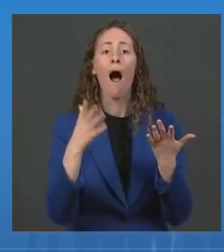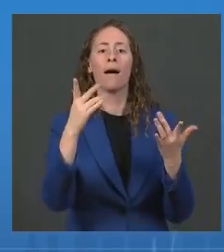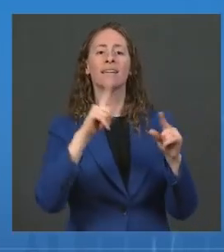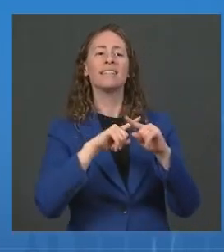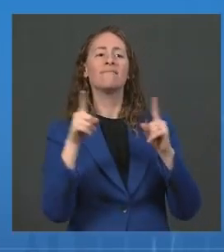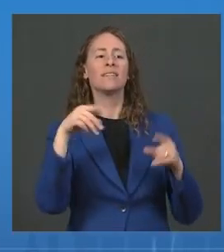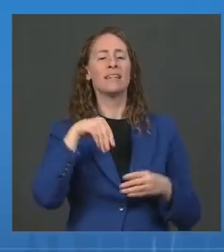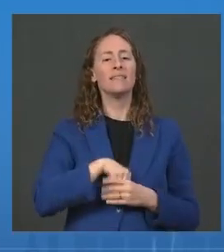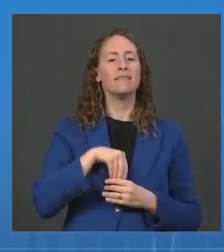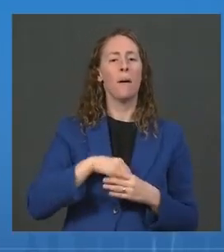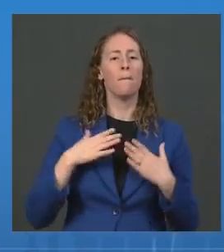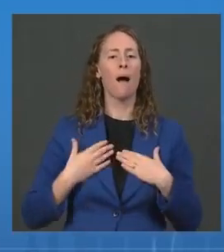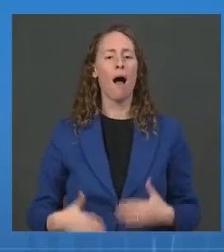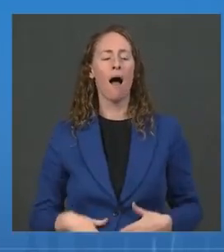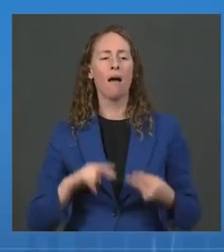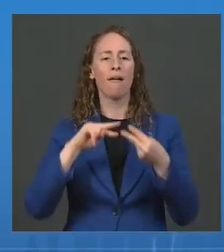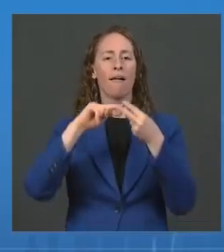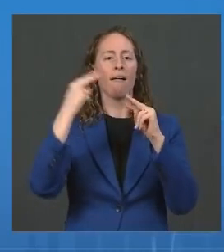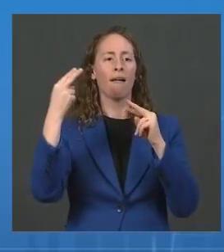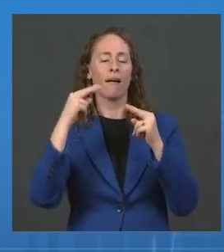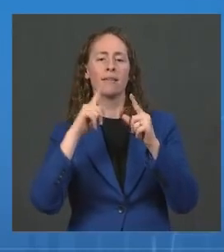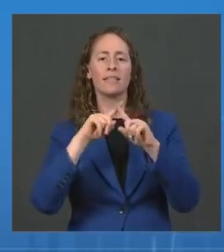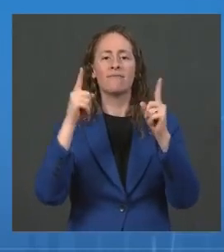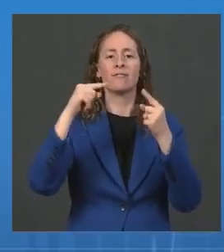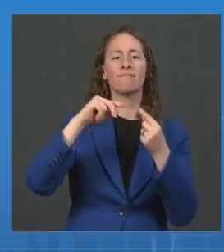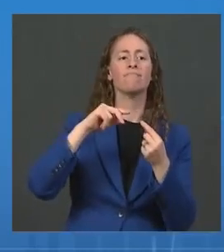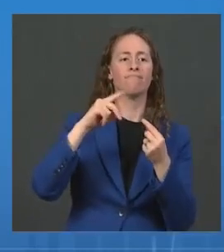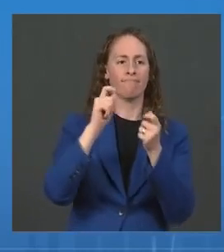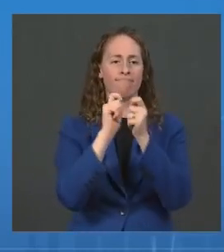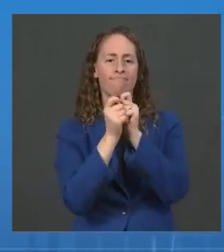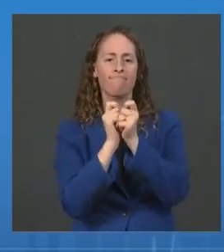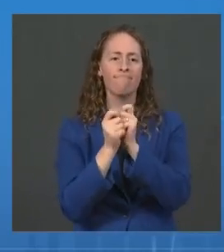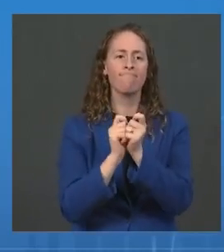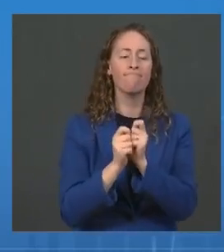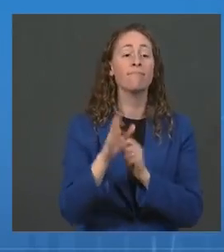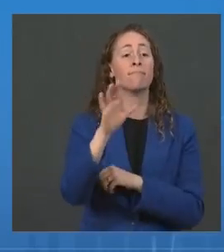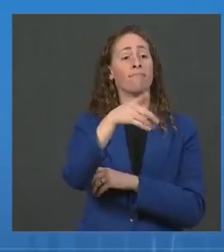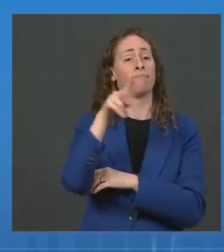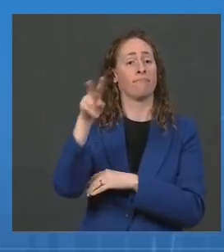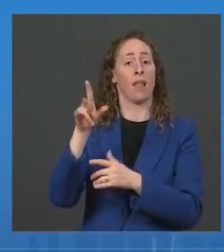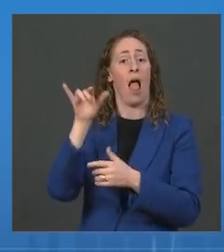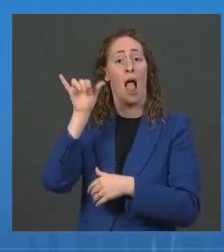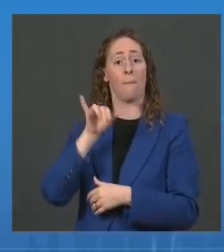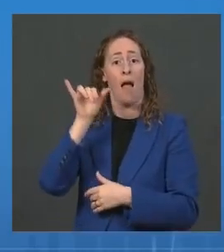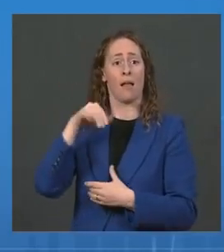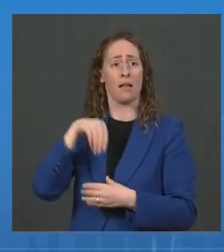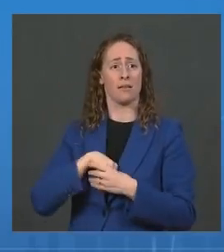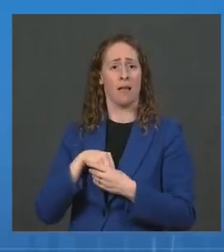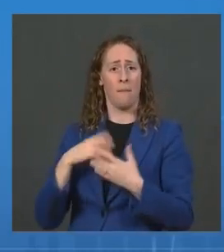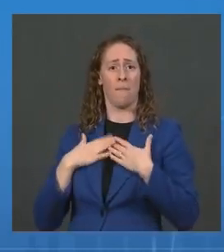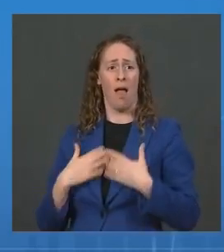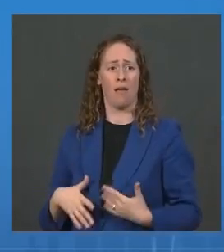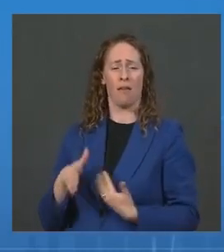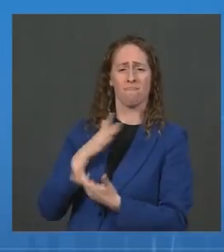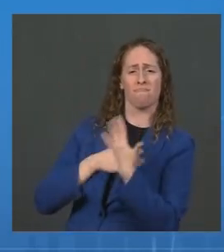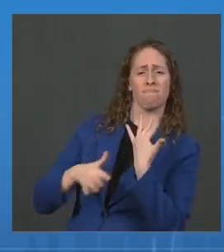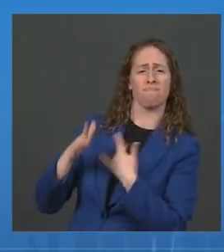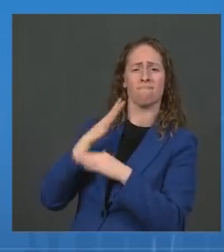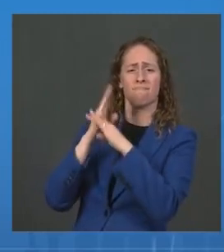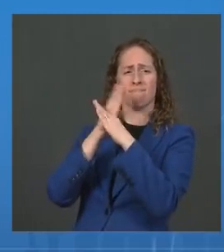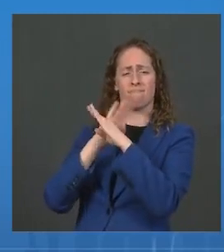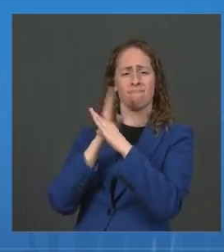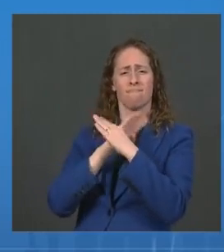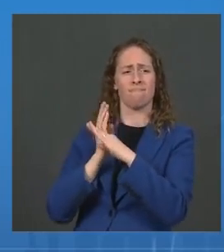were of interest. But when you look at the effect of antibodies against these mutations, it is not a matter of alarm